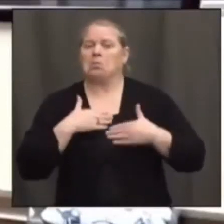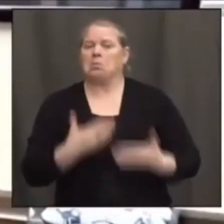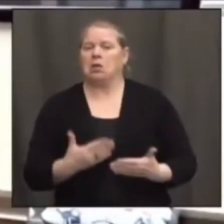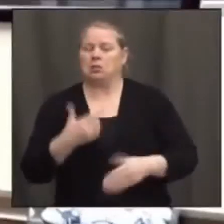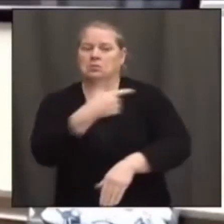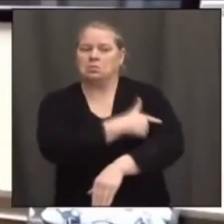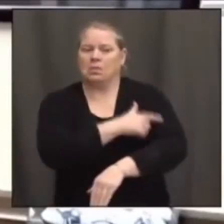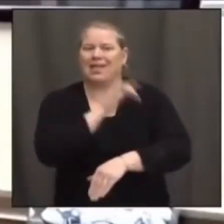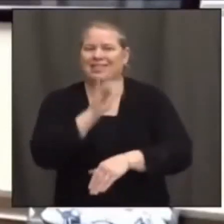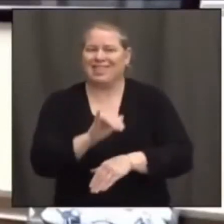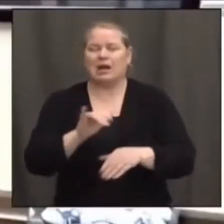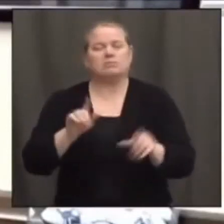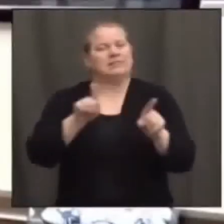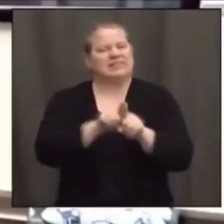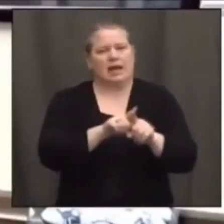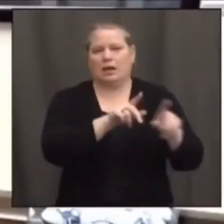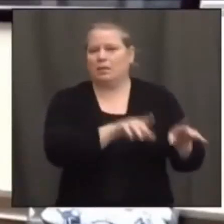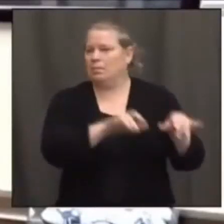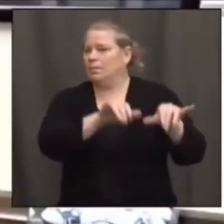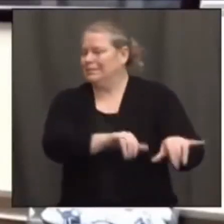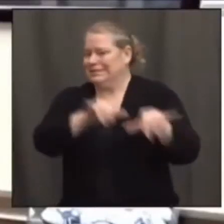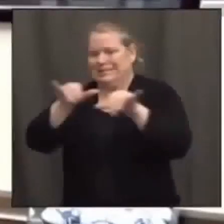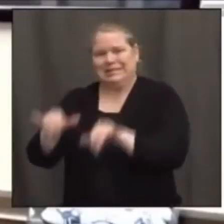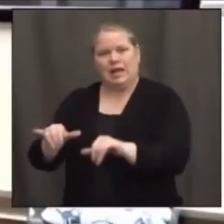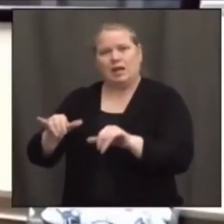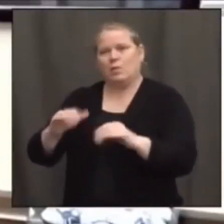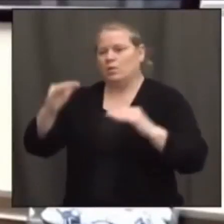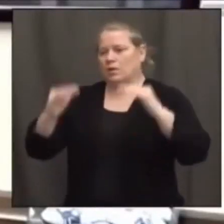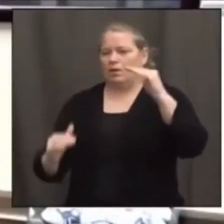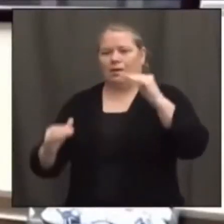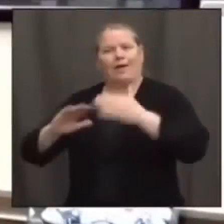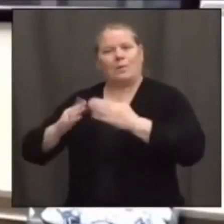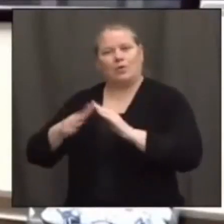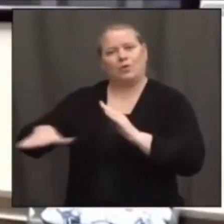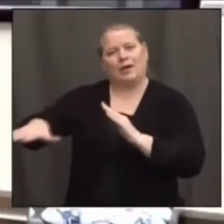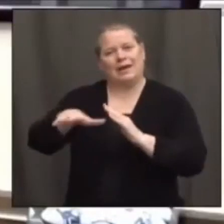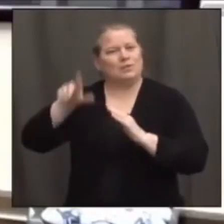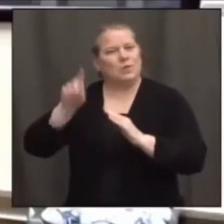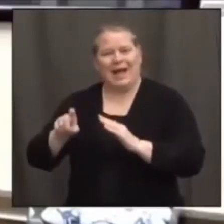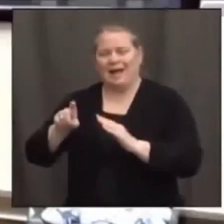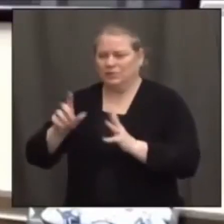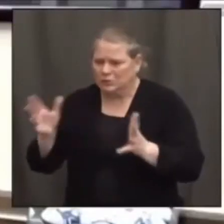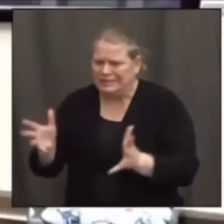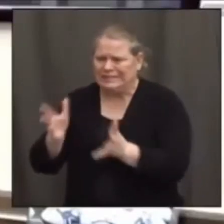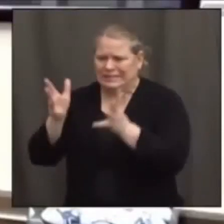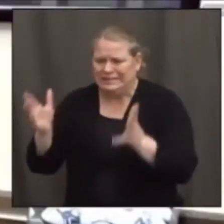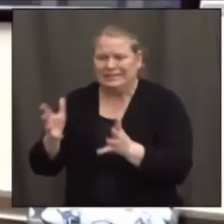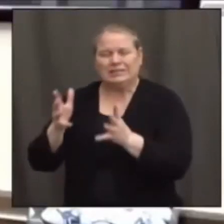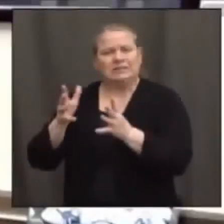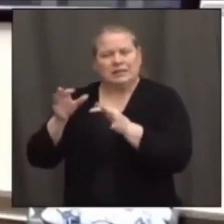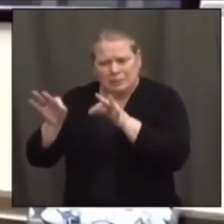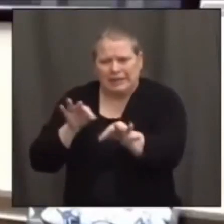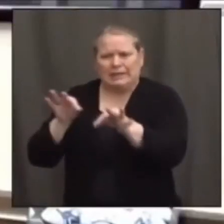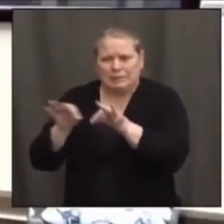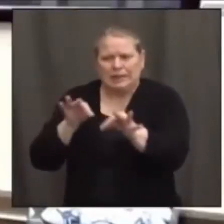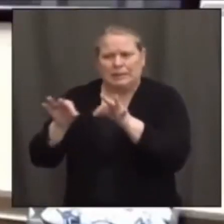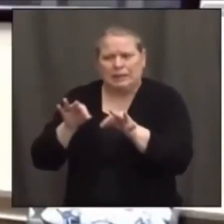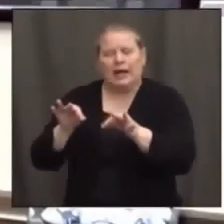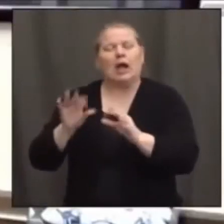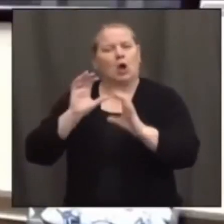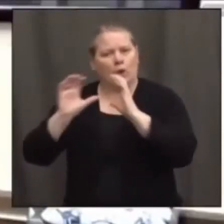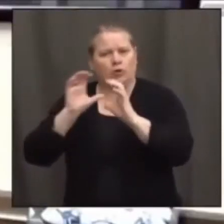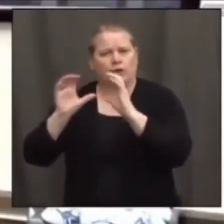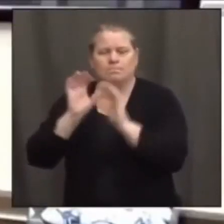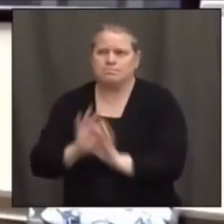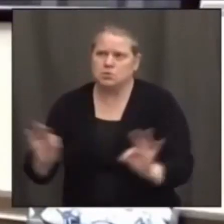is exactly what we have to do, to keep reinforcing, keep communicating. And the other thing is, too, and I feel